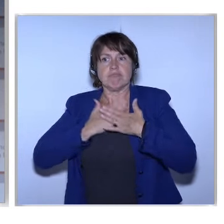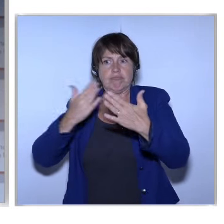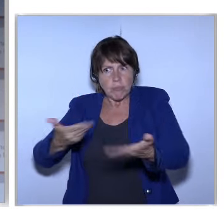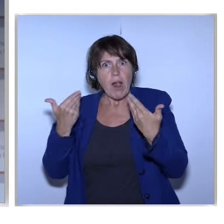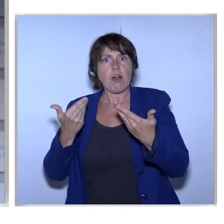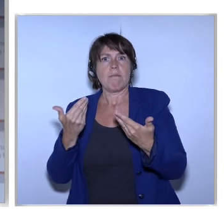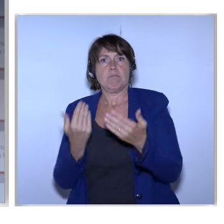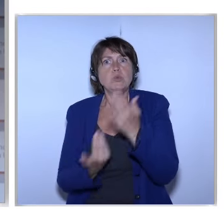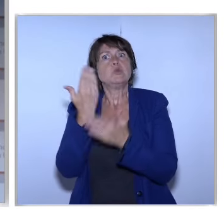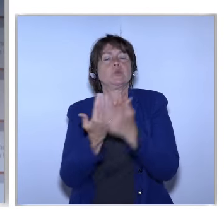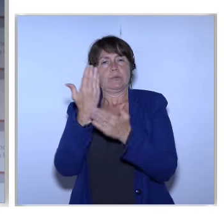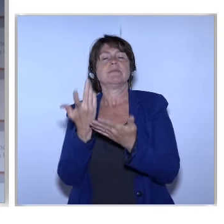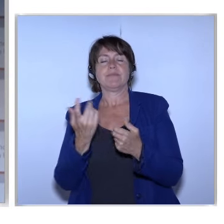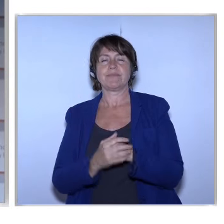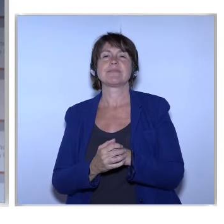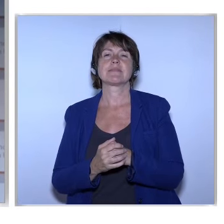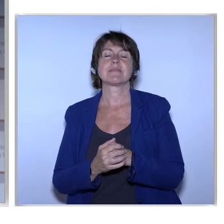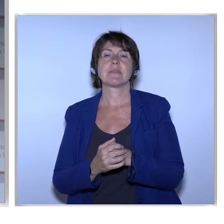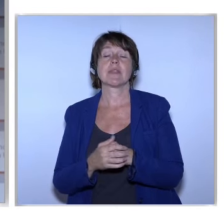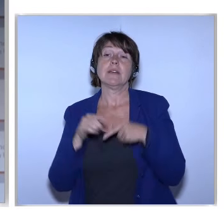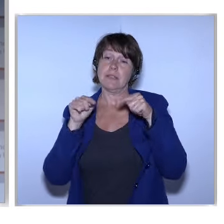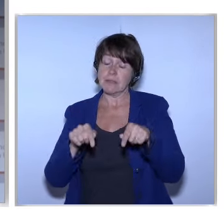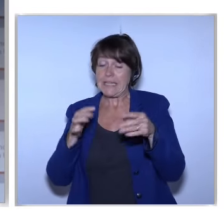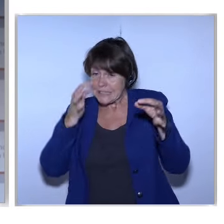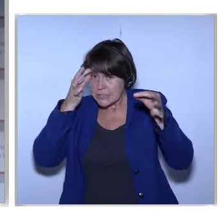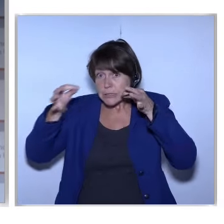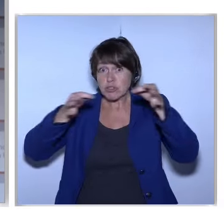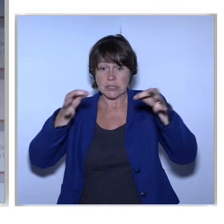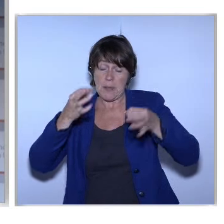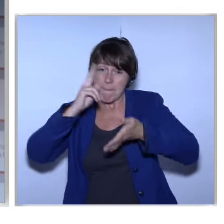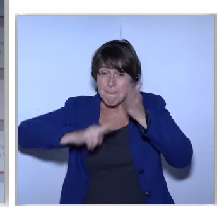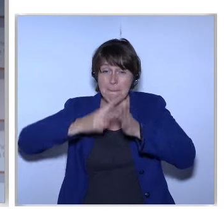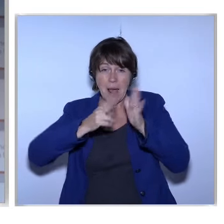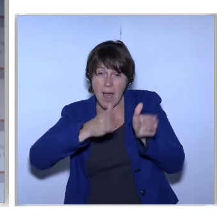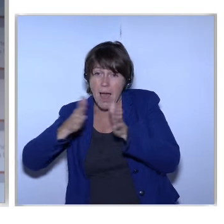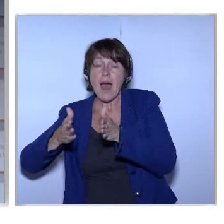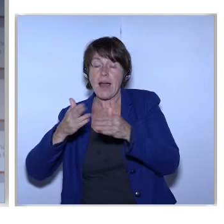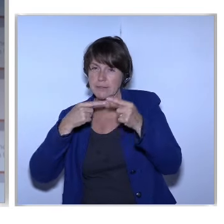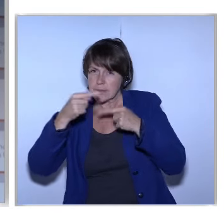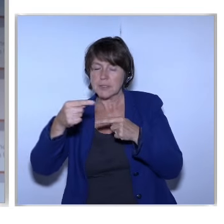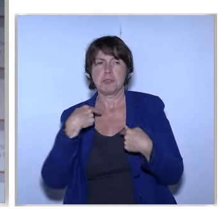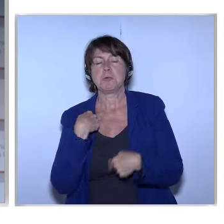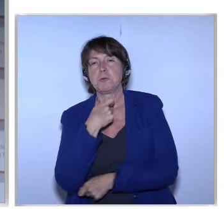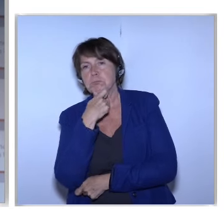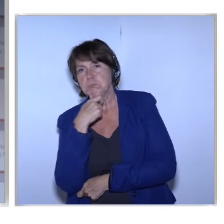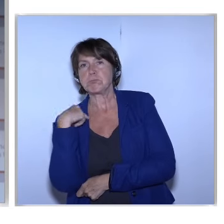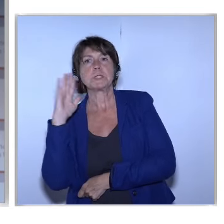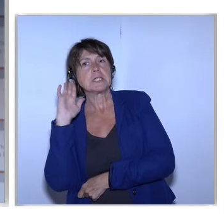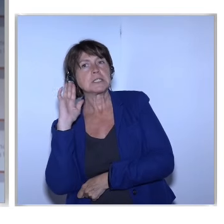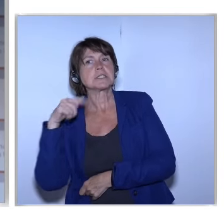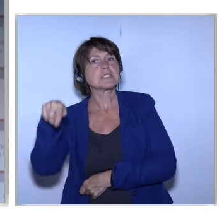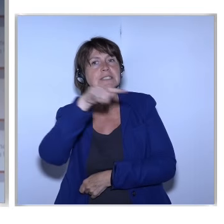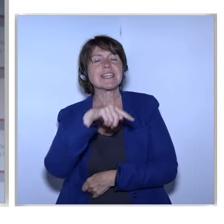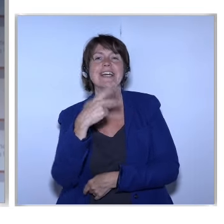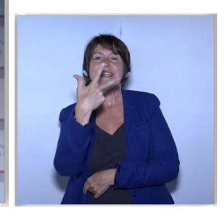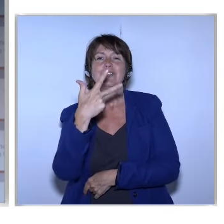technocratic planning But also for society And watching the three ladies And listening to them sing It seems